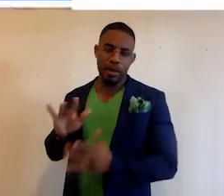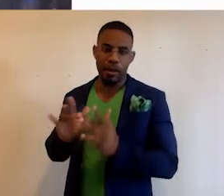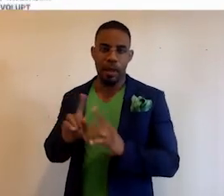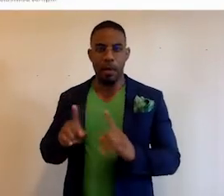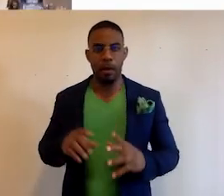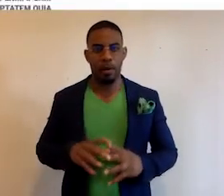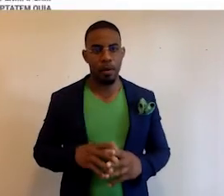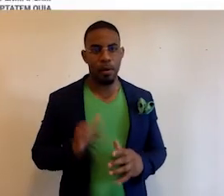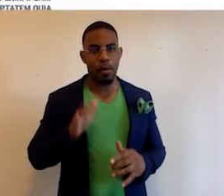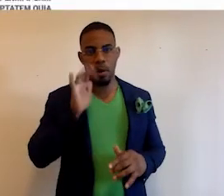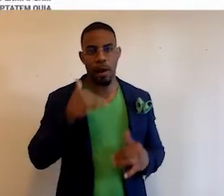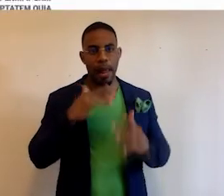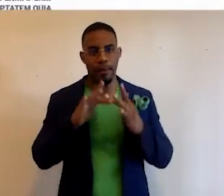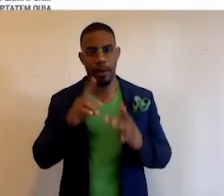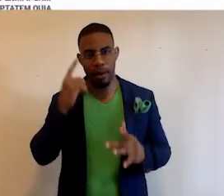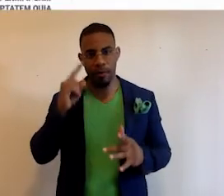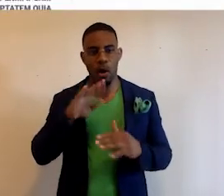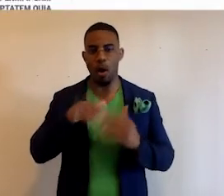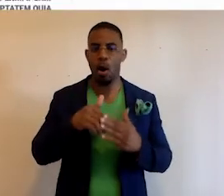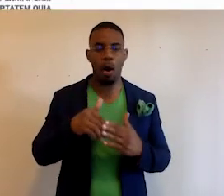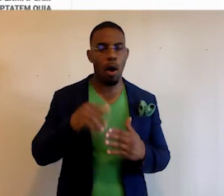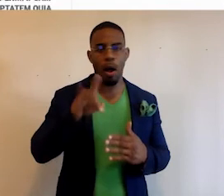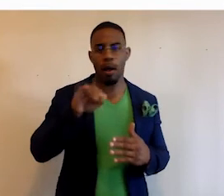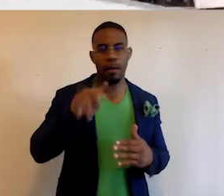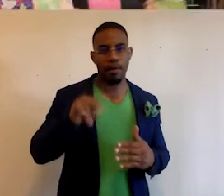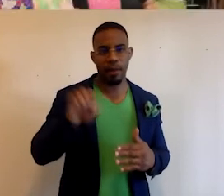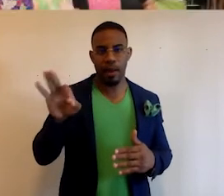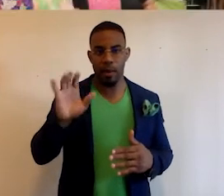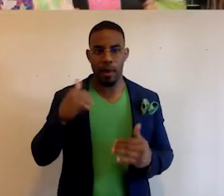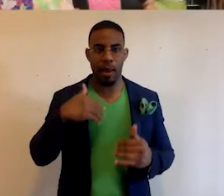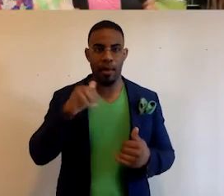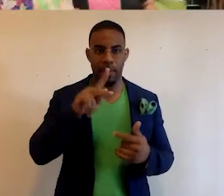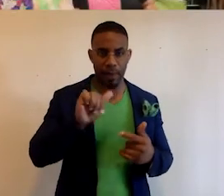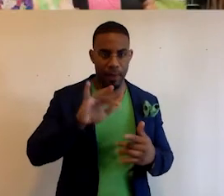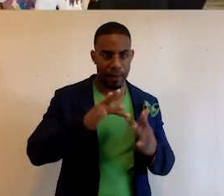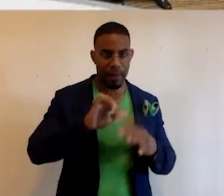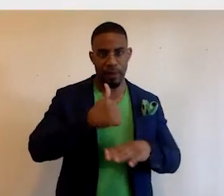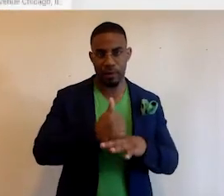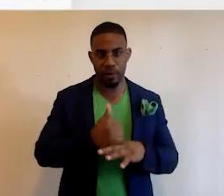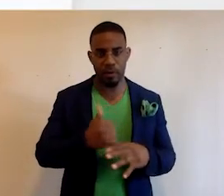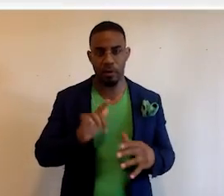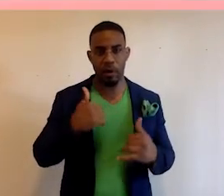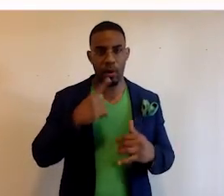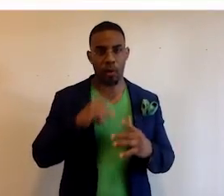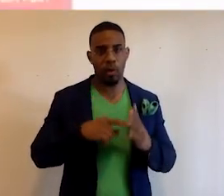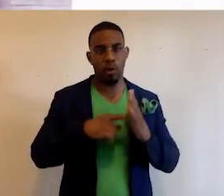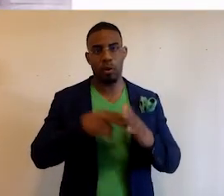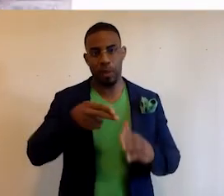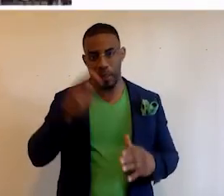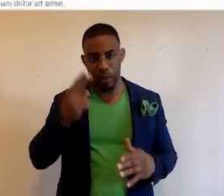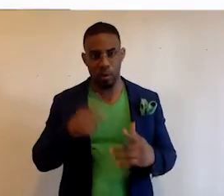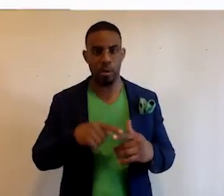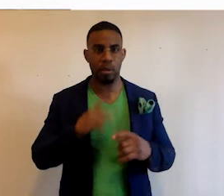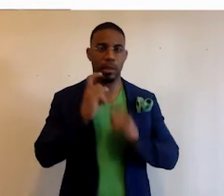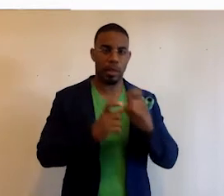we're going to have sites for all of the Divine 9. We have the AKA site. We want to showcase their history, their